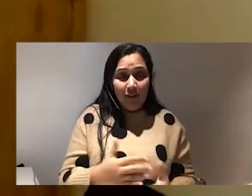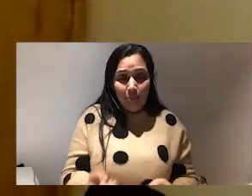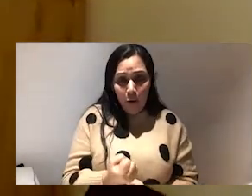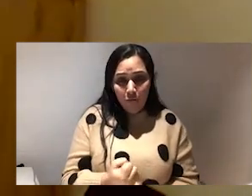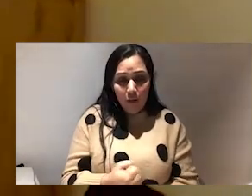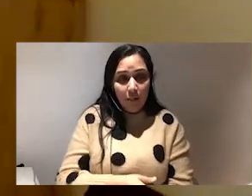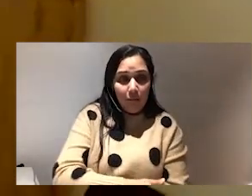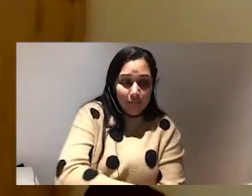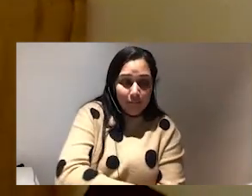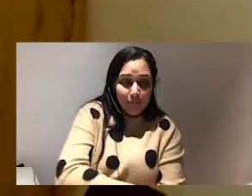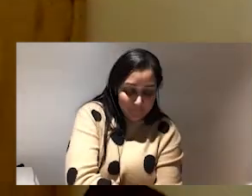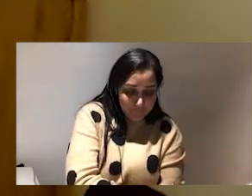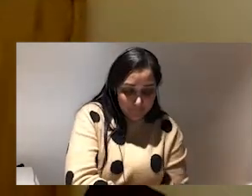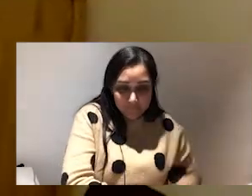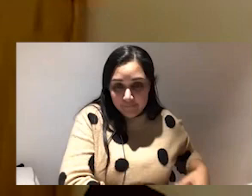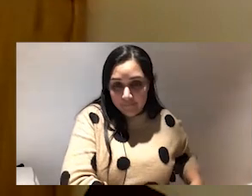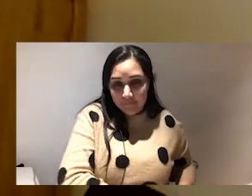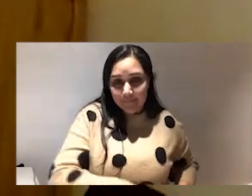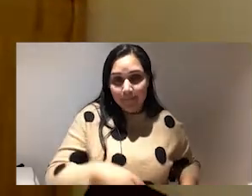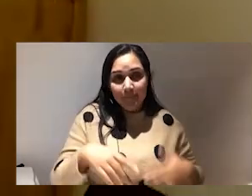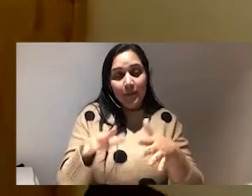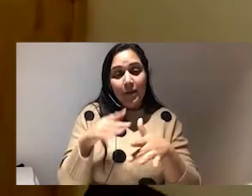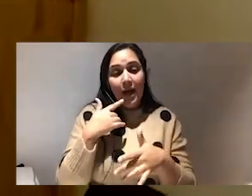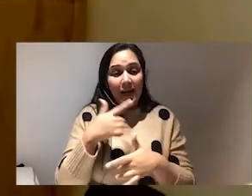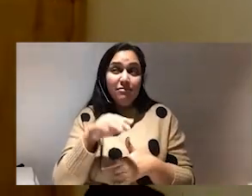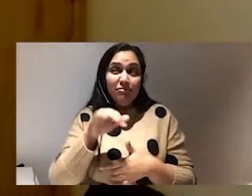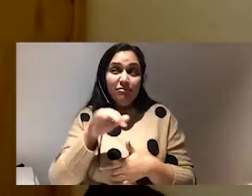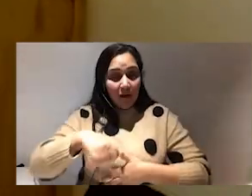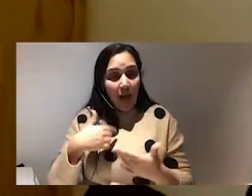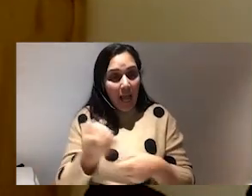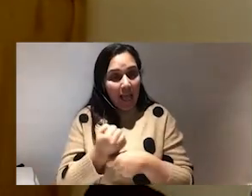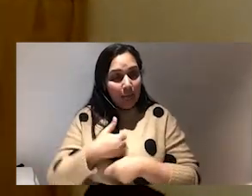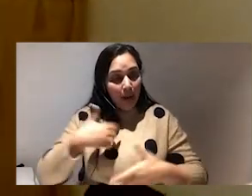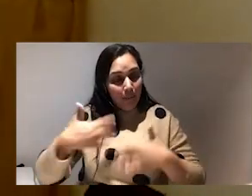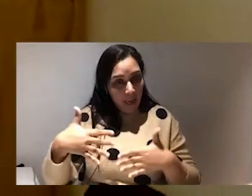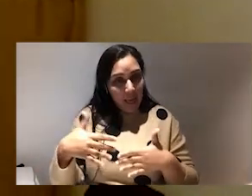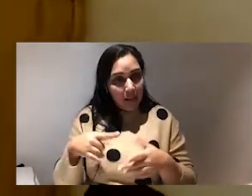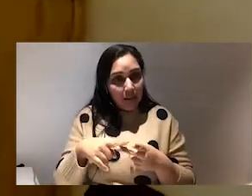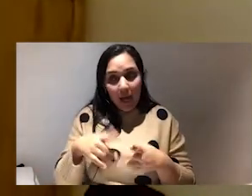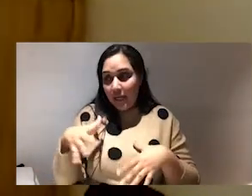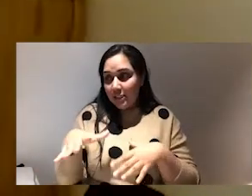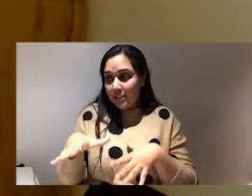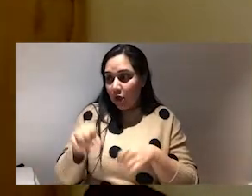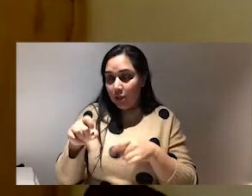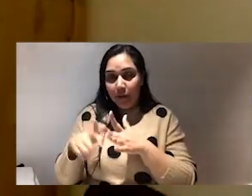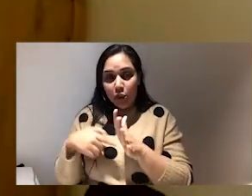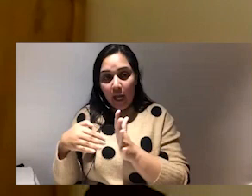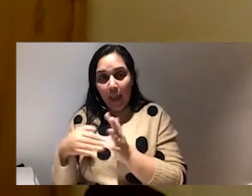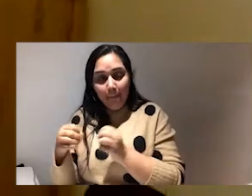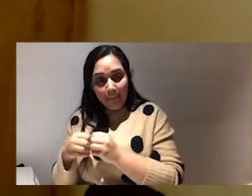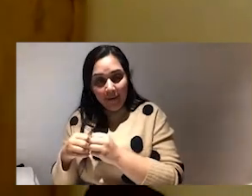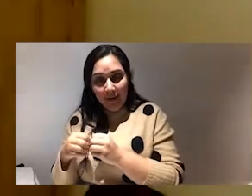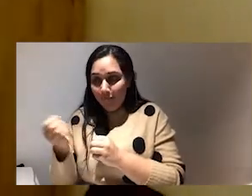also it was it was a good feeling for me because I was like yeah like I did do that like I healed my pain I might have actually started JMB from a place of like